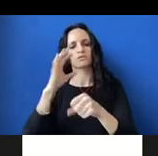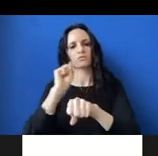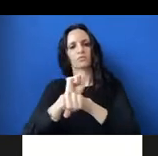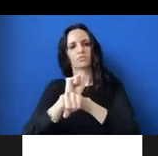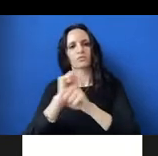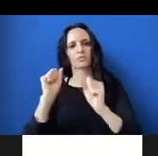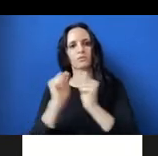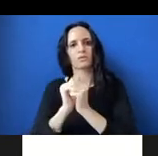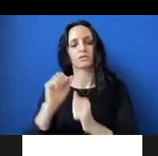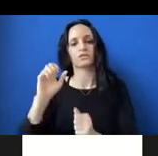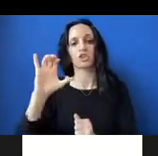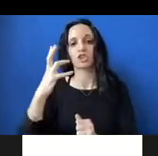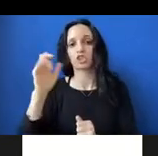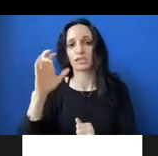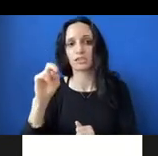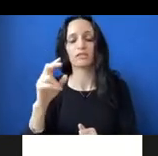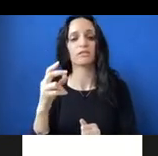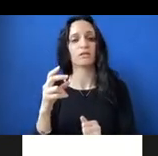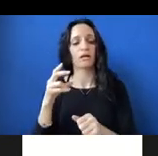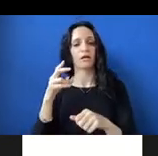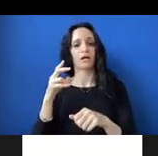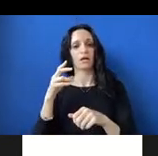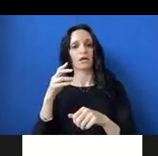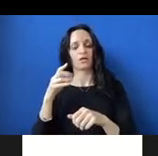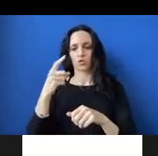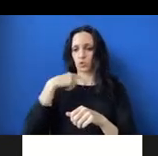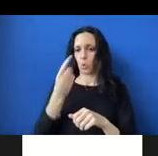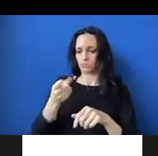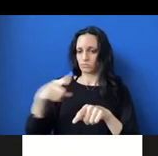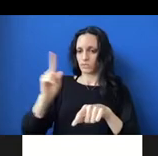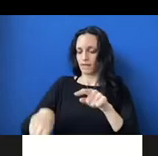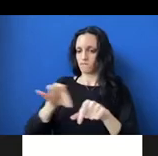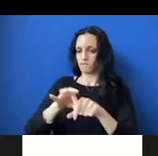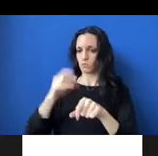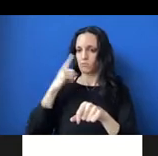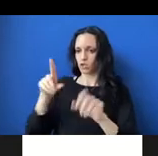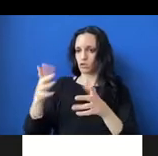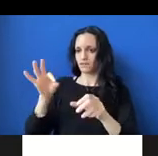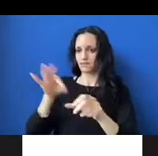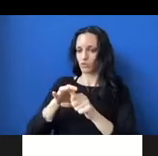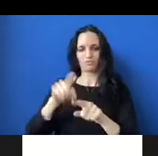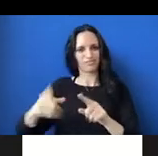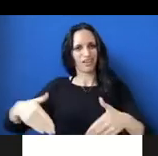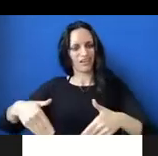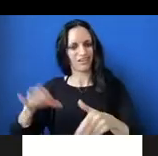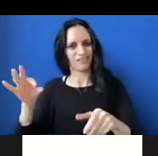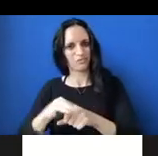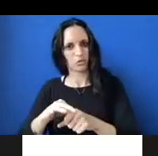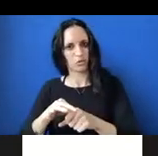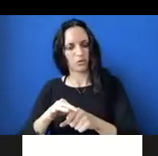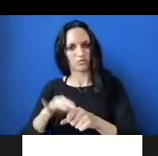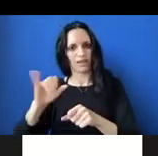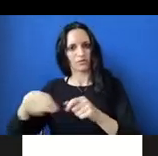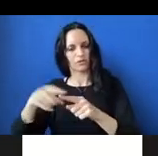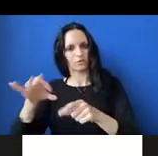had said after she was told that she couldn't vote because she had already voted, even though she hadn't when she was voting for